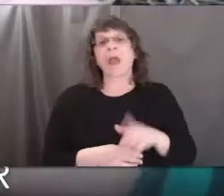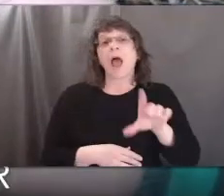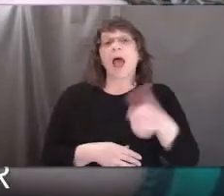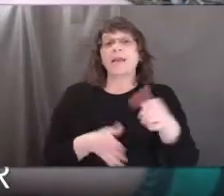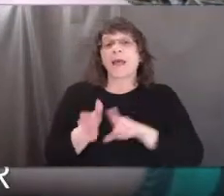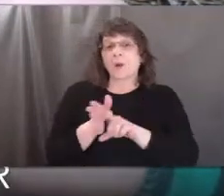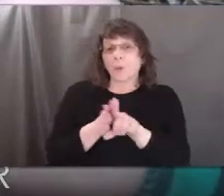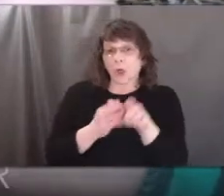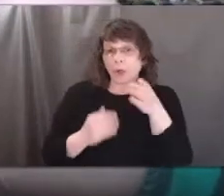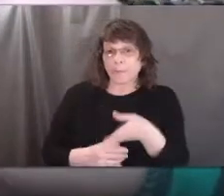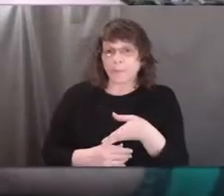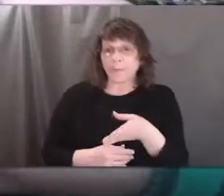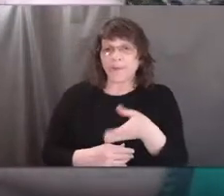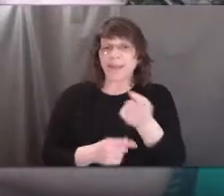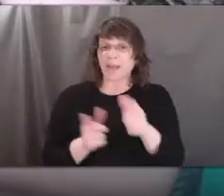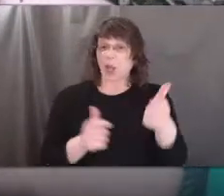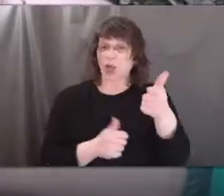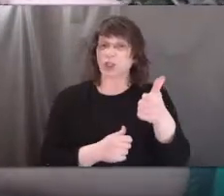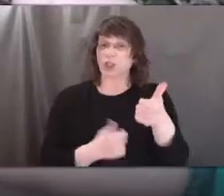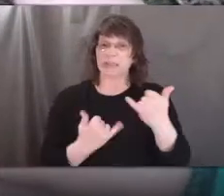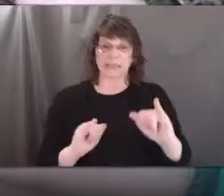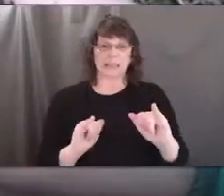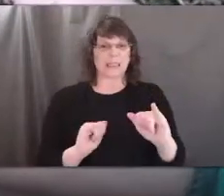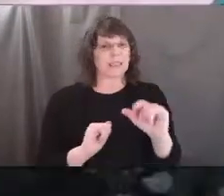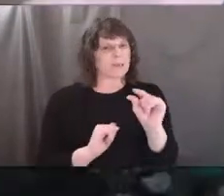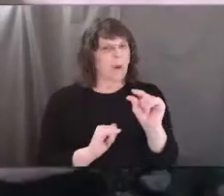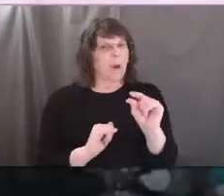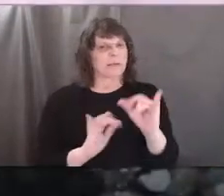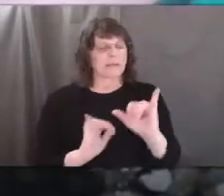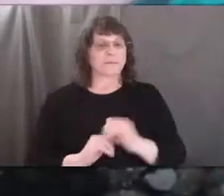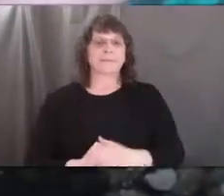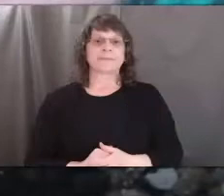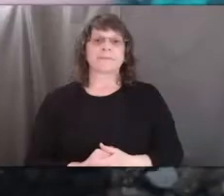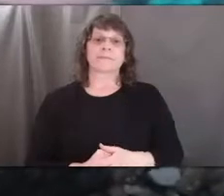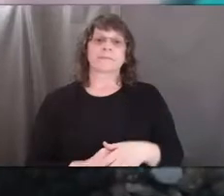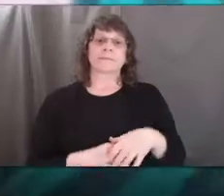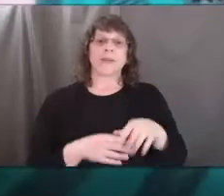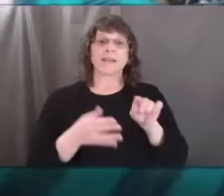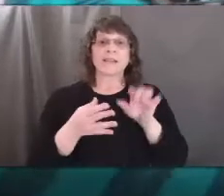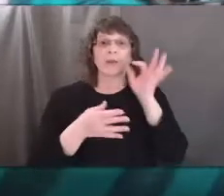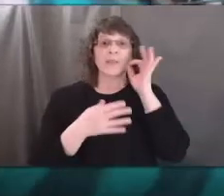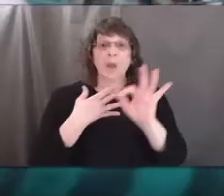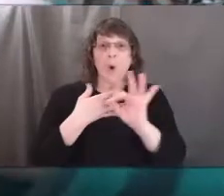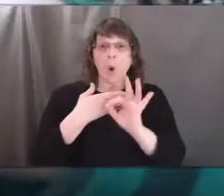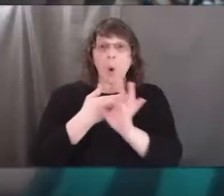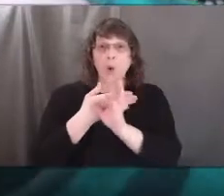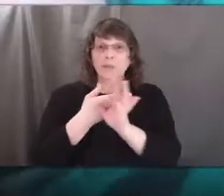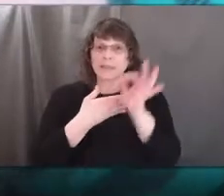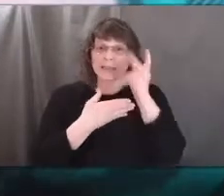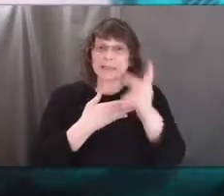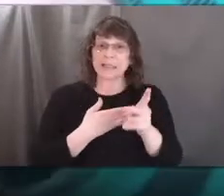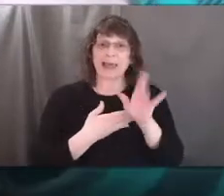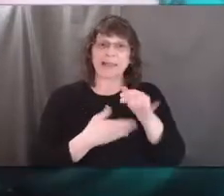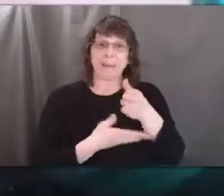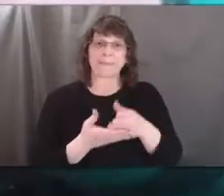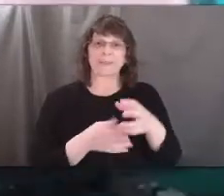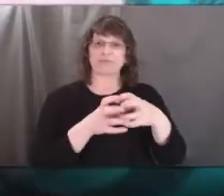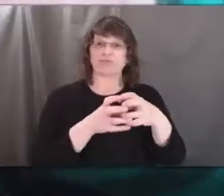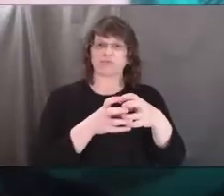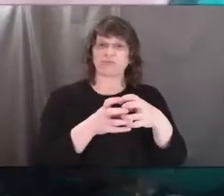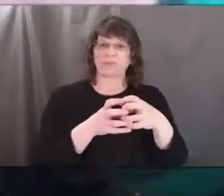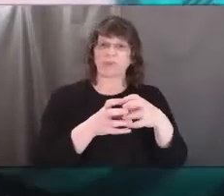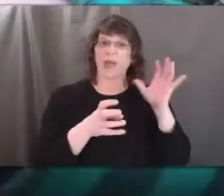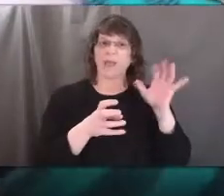worm. slightly larger worm, but still on the smaller side. There's a couple of holes in this. And you'll notice this piece, it's very solid.